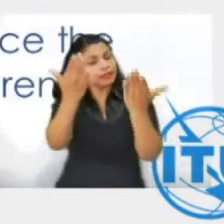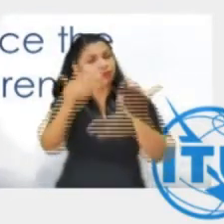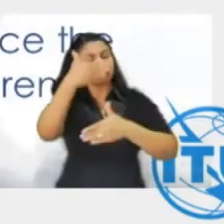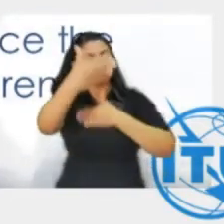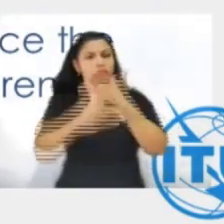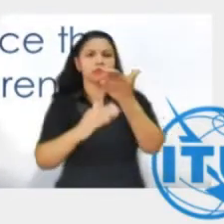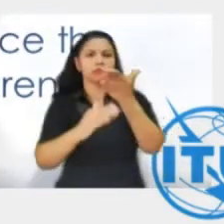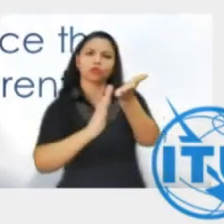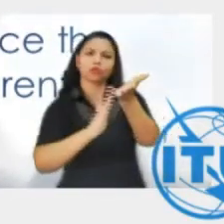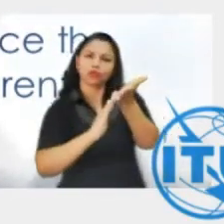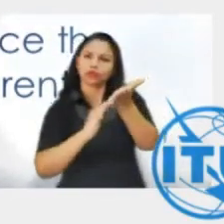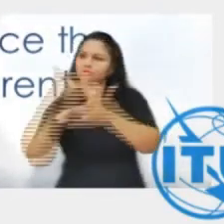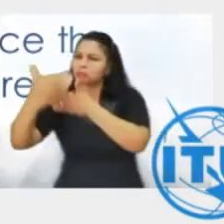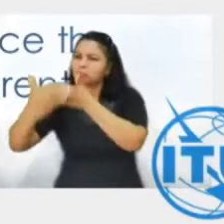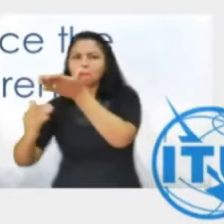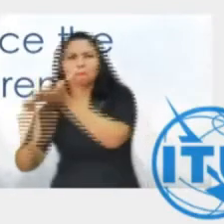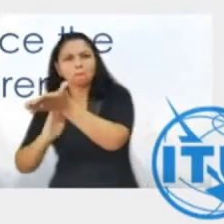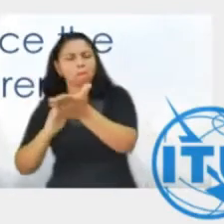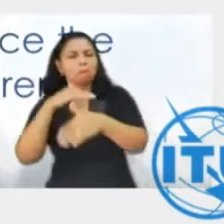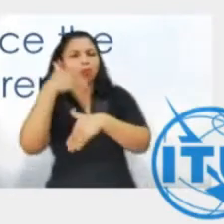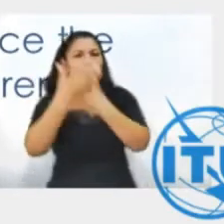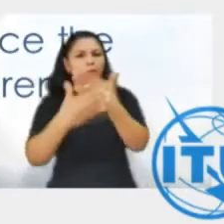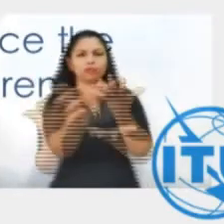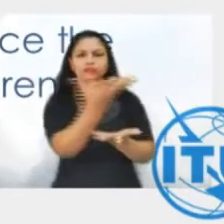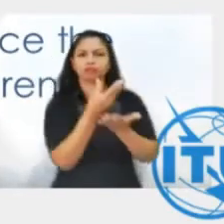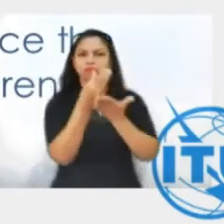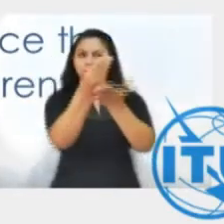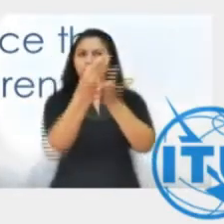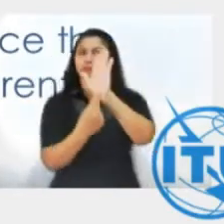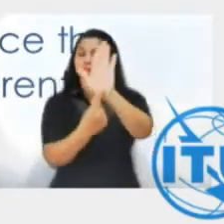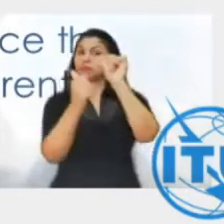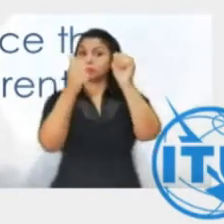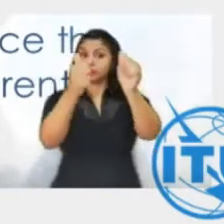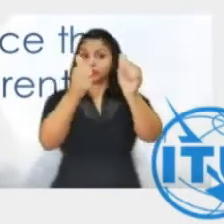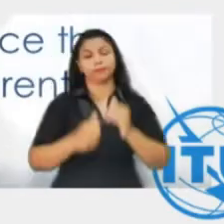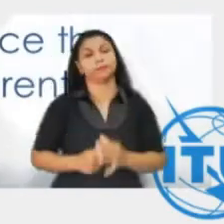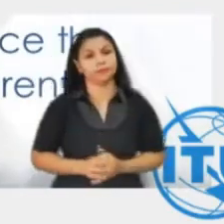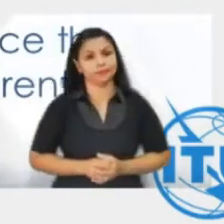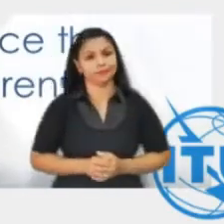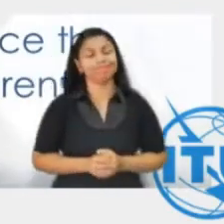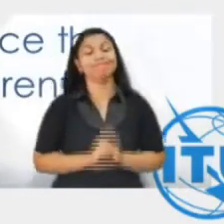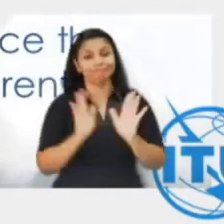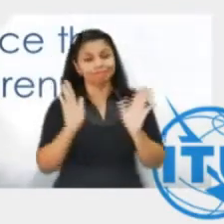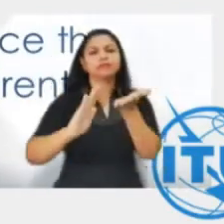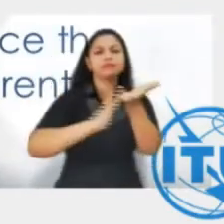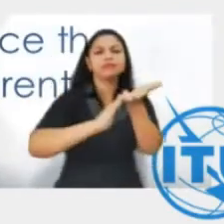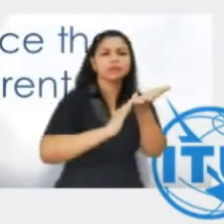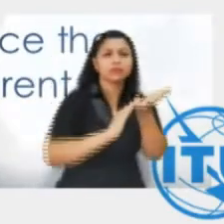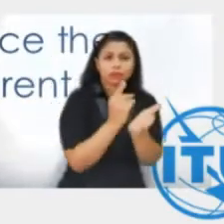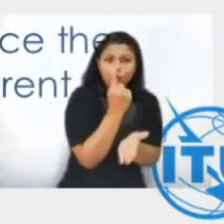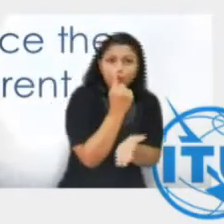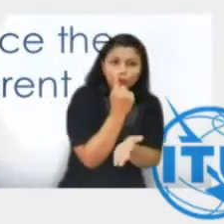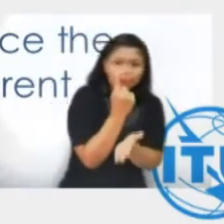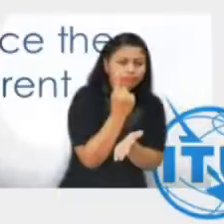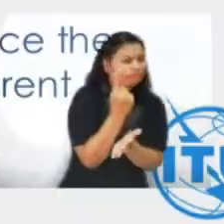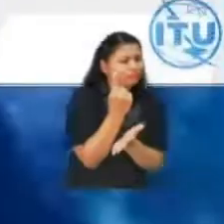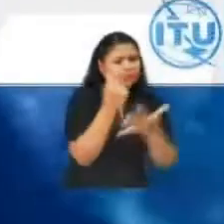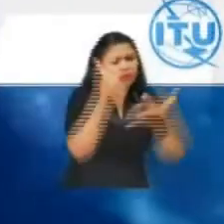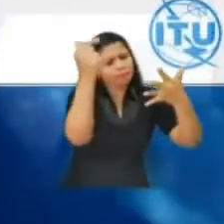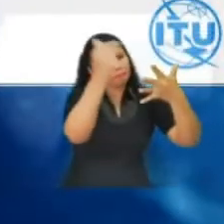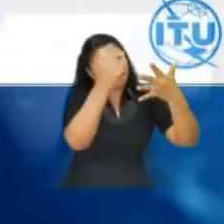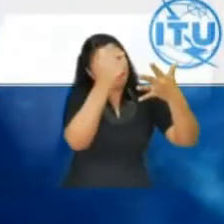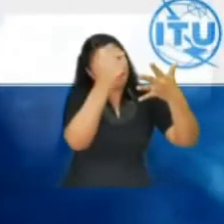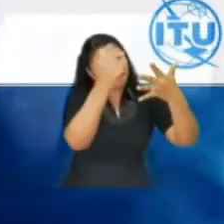the solutions that may be used so that you can achieve the results normally this solution doesn't include one but rather several